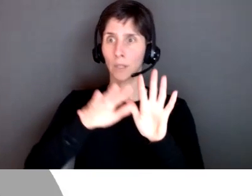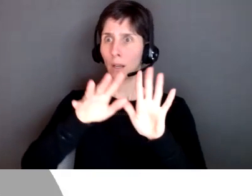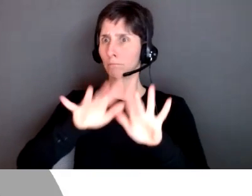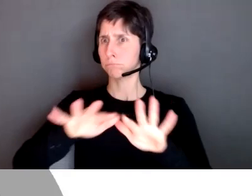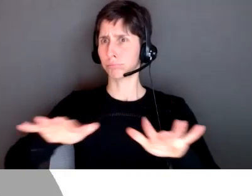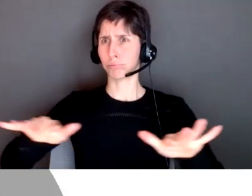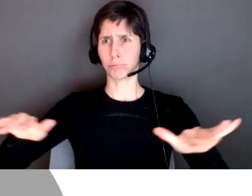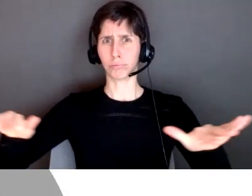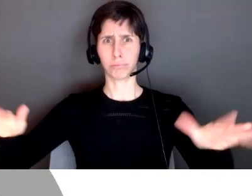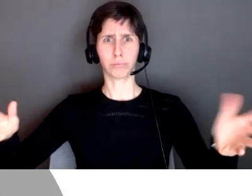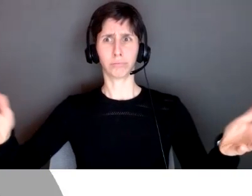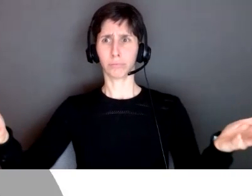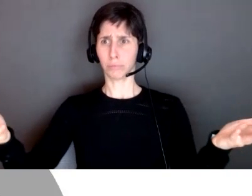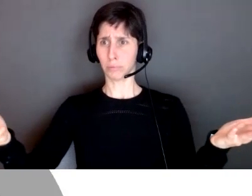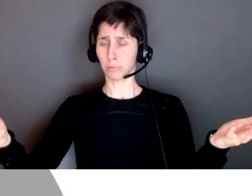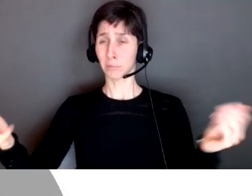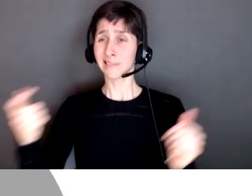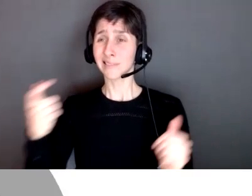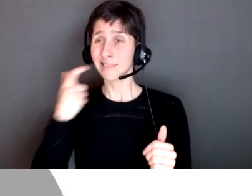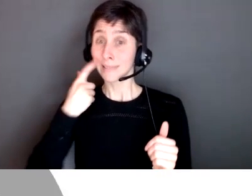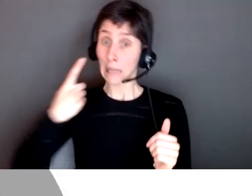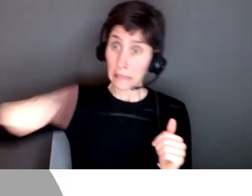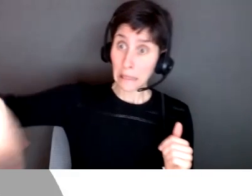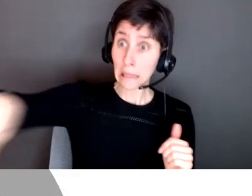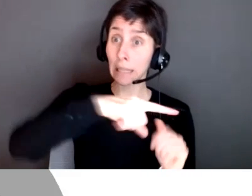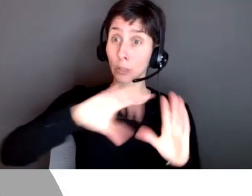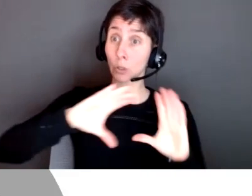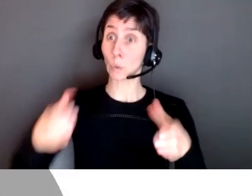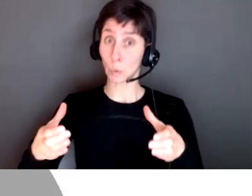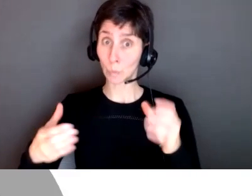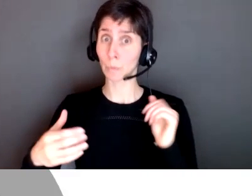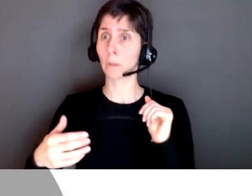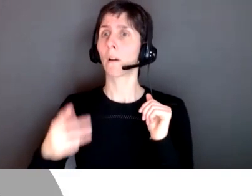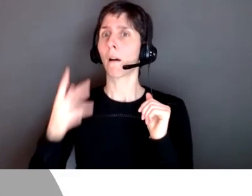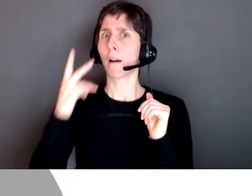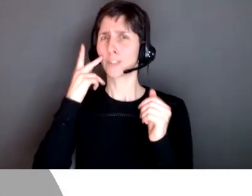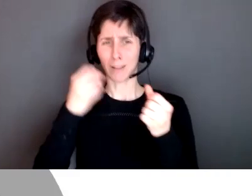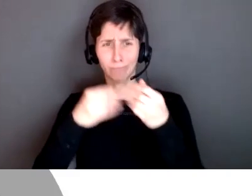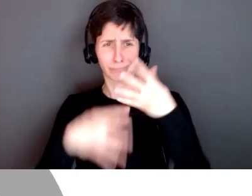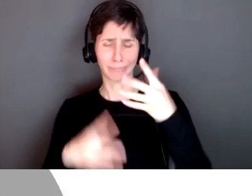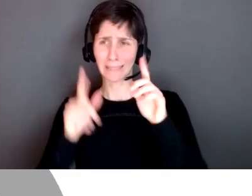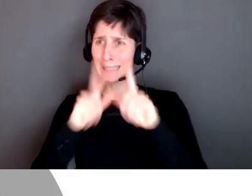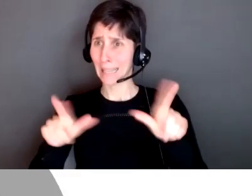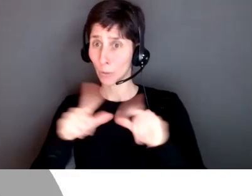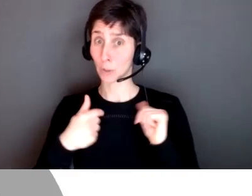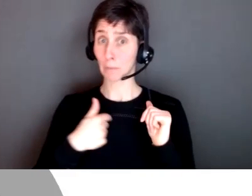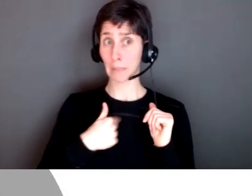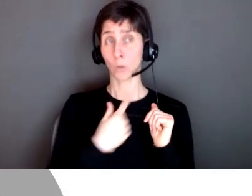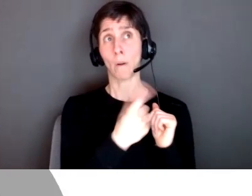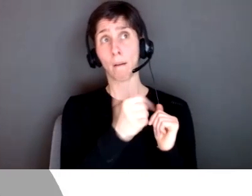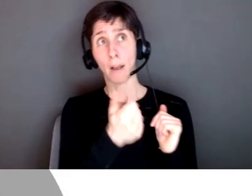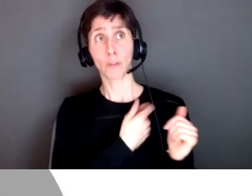in our own group um i mean spanish yes me and another student was spanish but we had mandarin we had